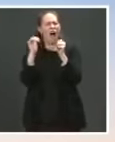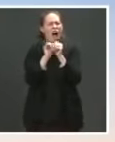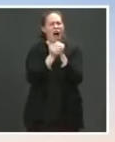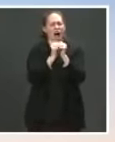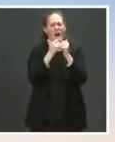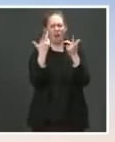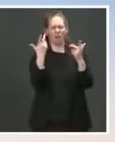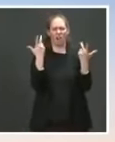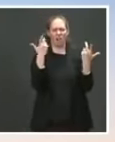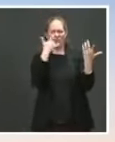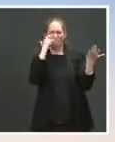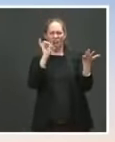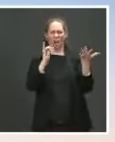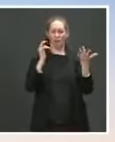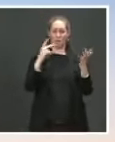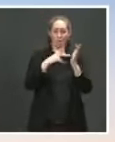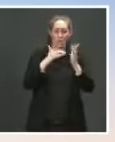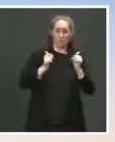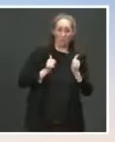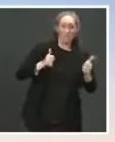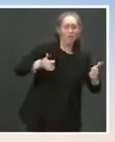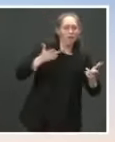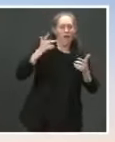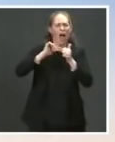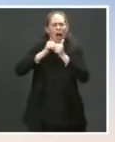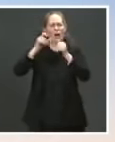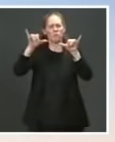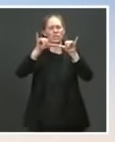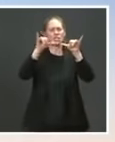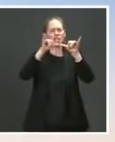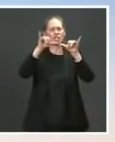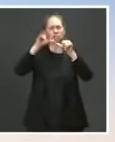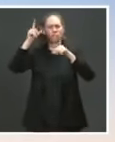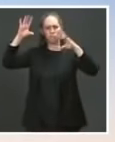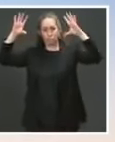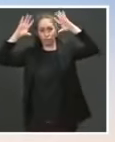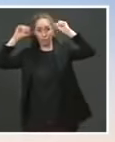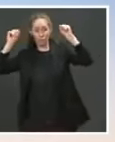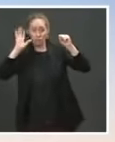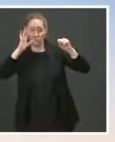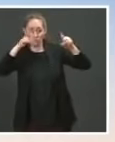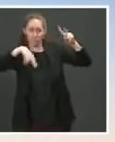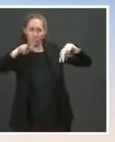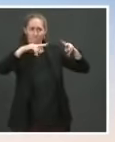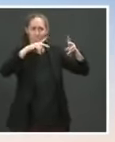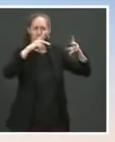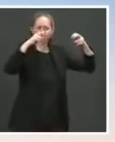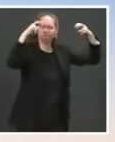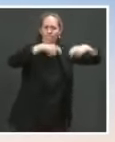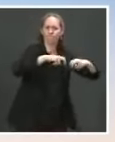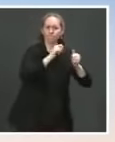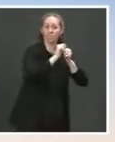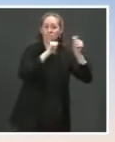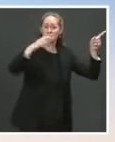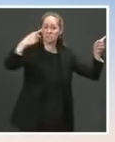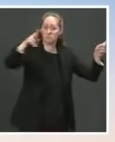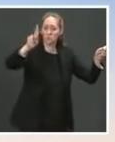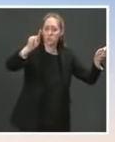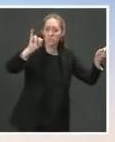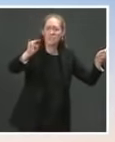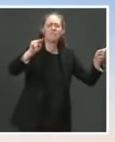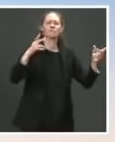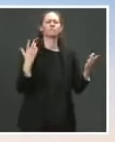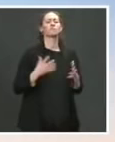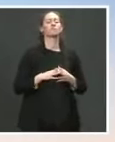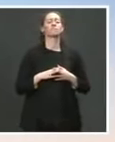require President Biden to reach out to Vladimir Putin? Well, I would say that what we've long said is